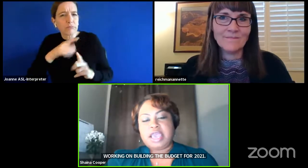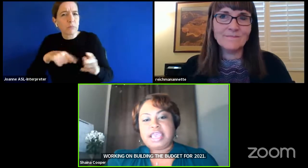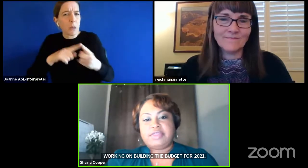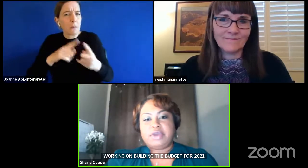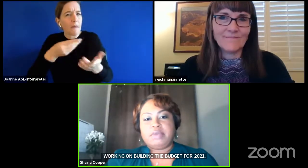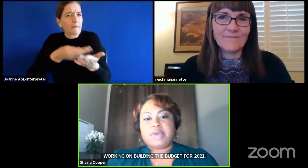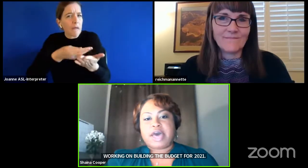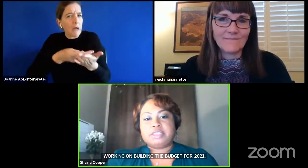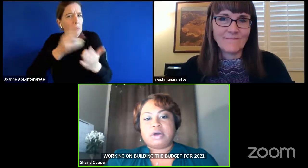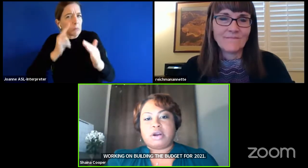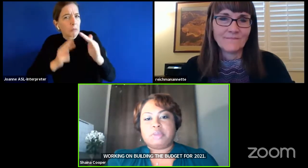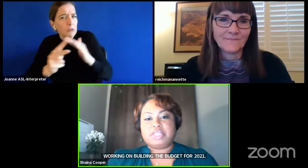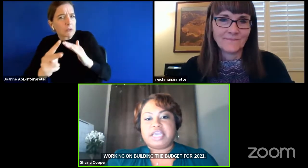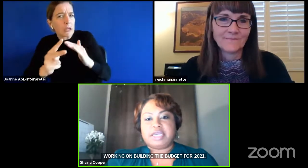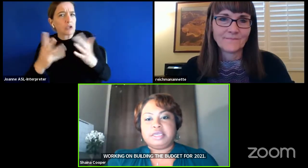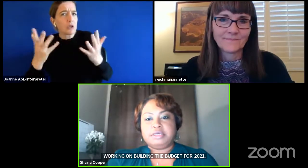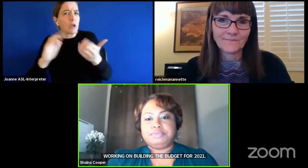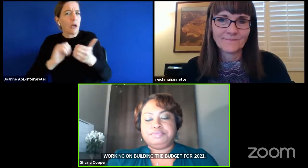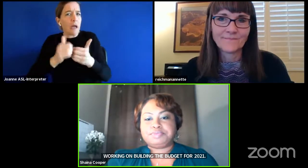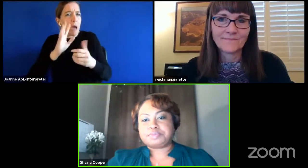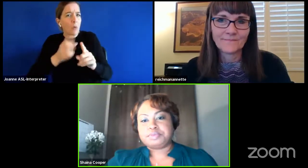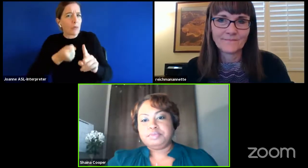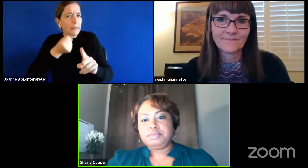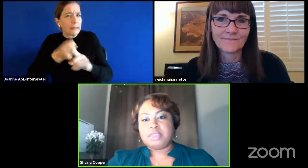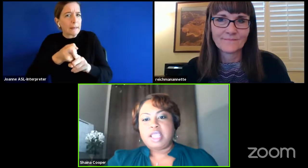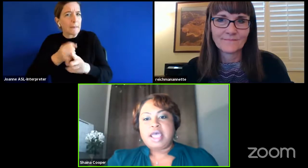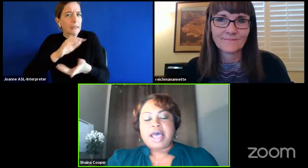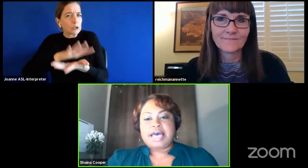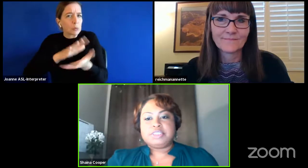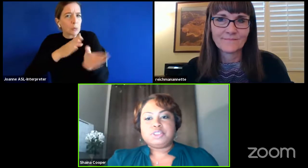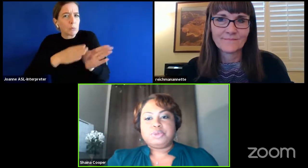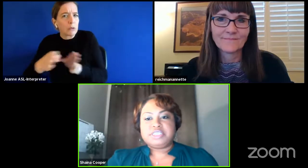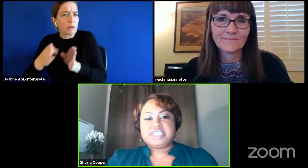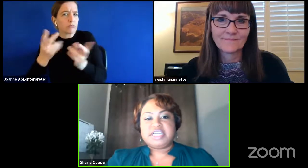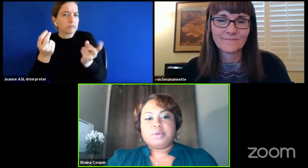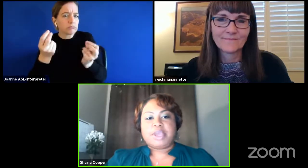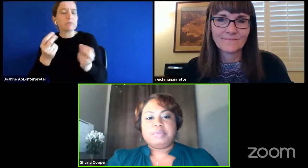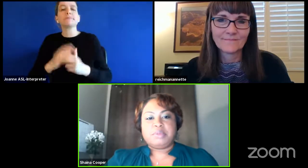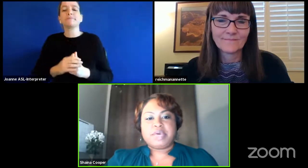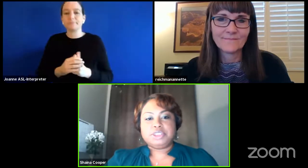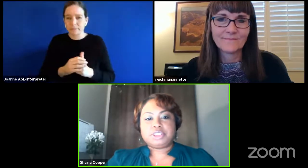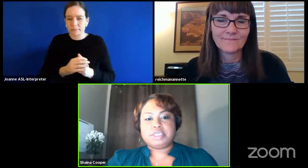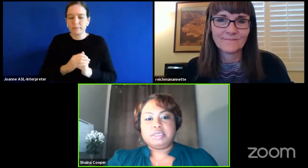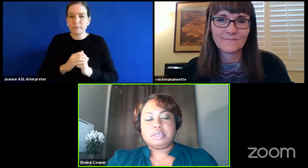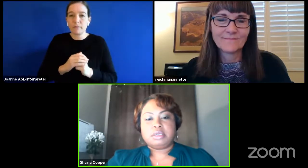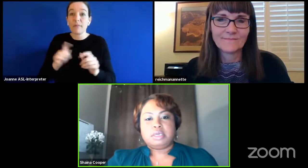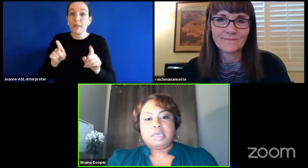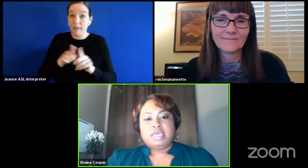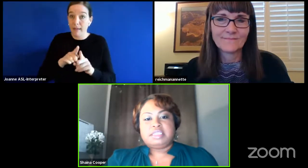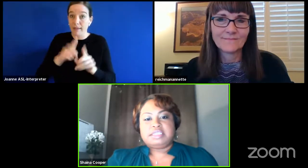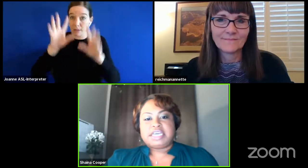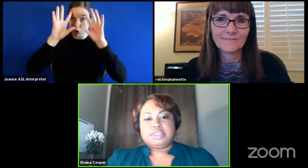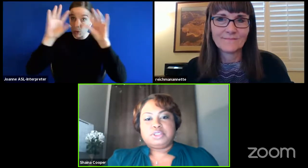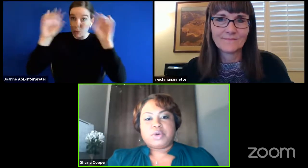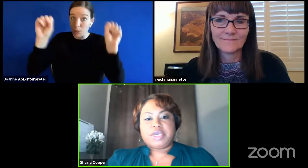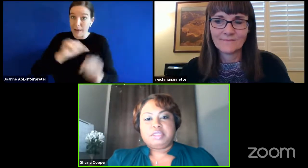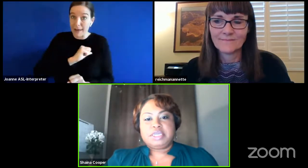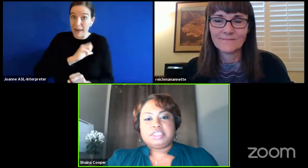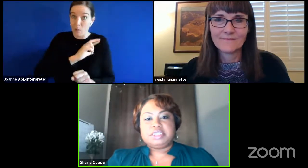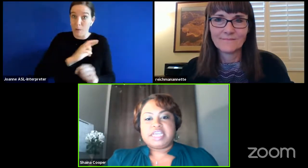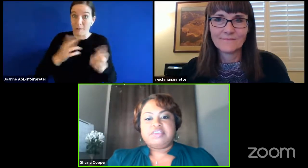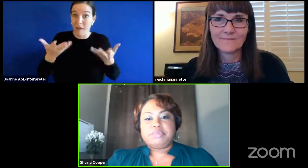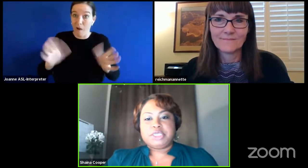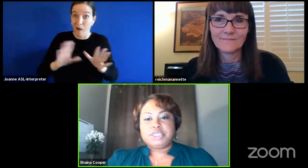and their impact on our planning as superintendent reichman mentioned the state's